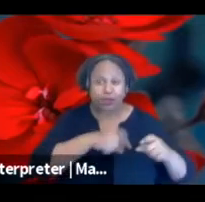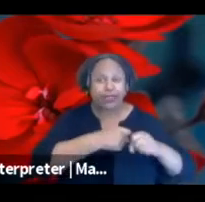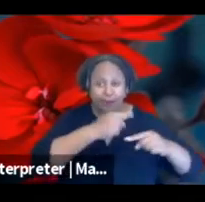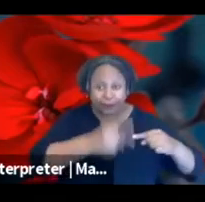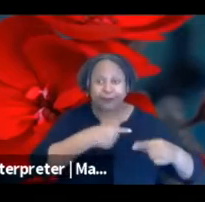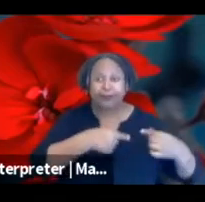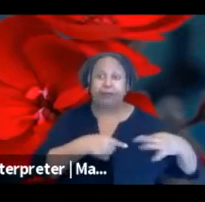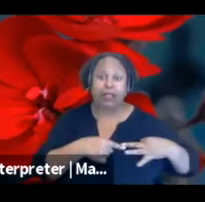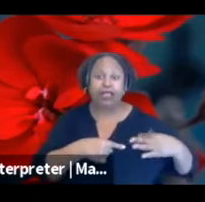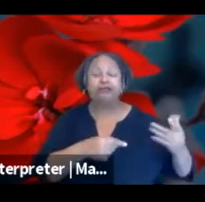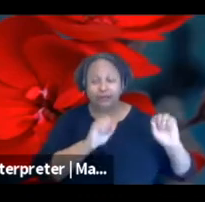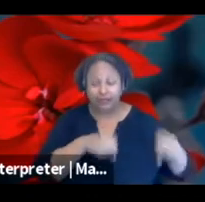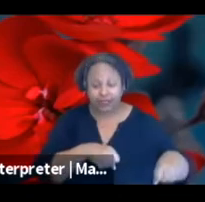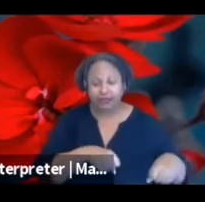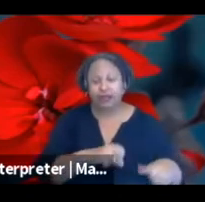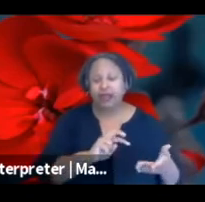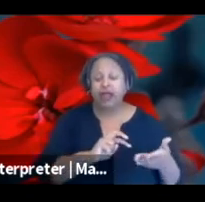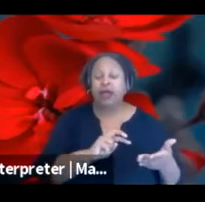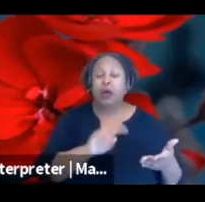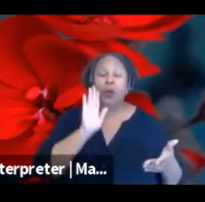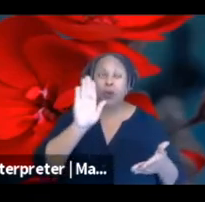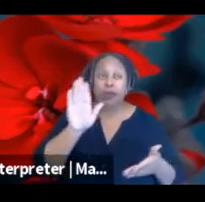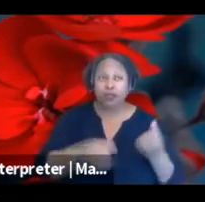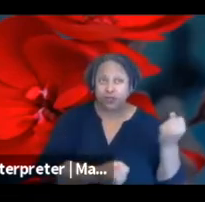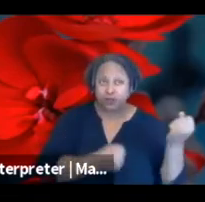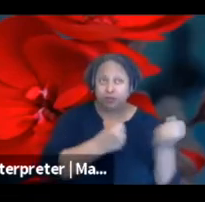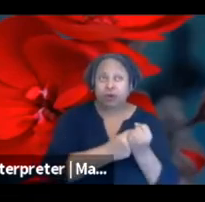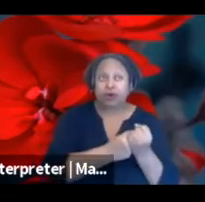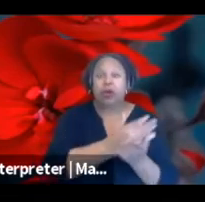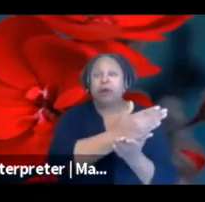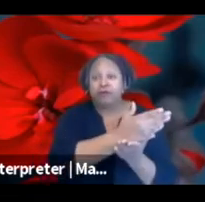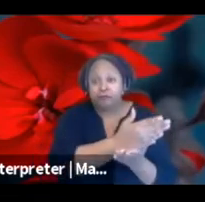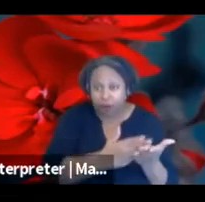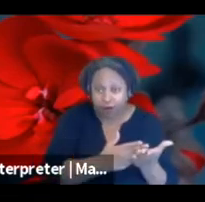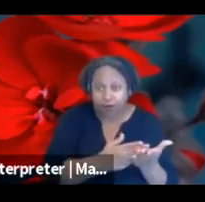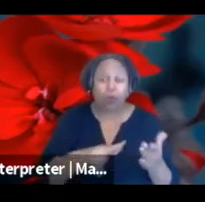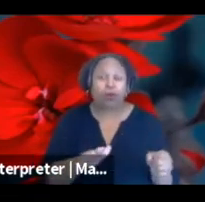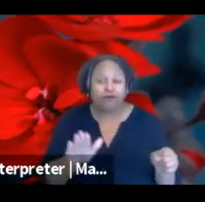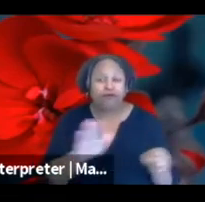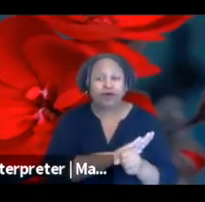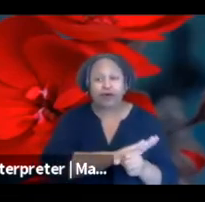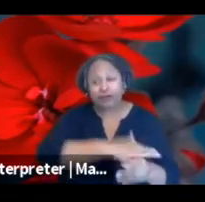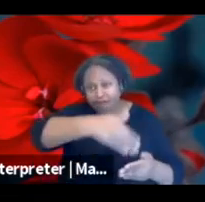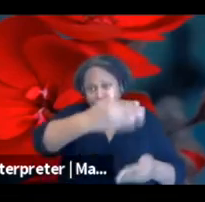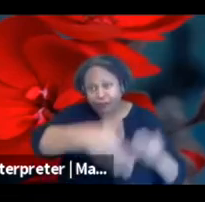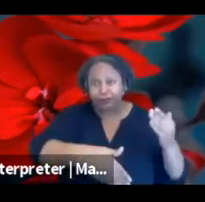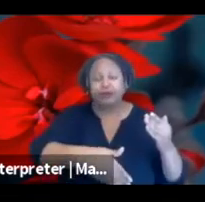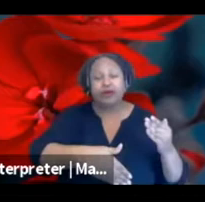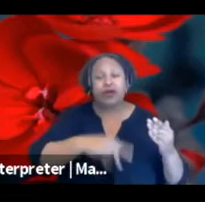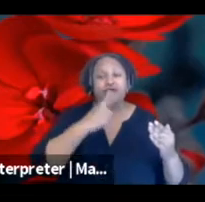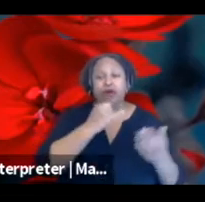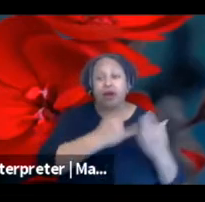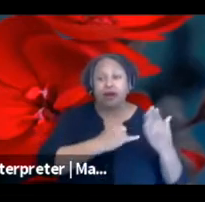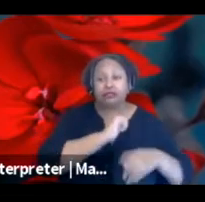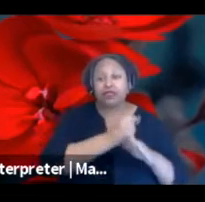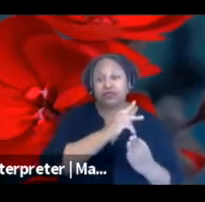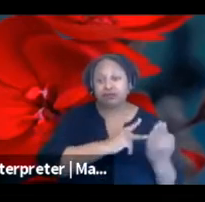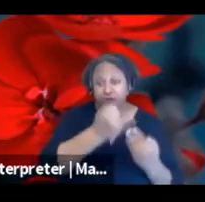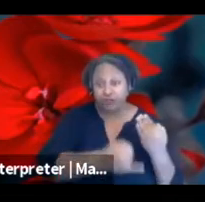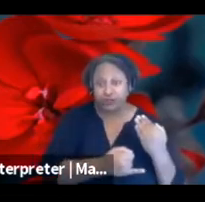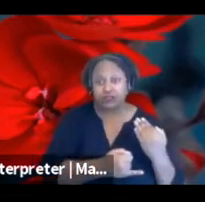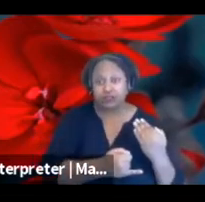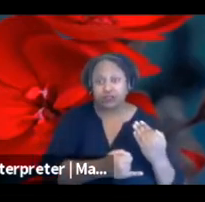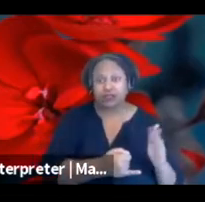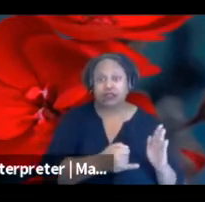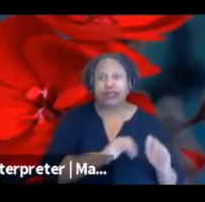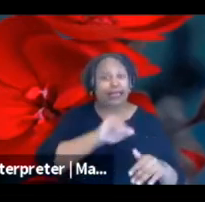creation, partial creation, or completion of a work in progress of an arts-based project at any stage and